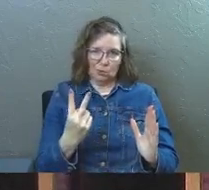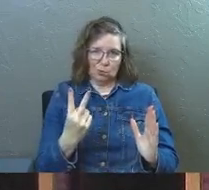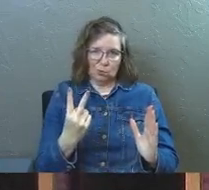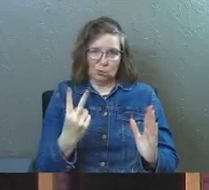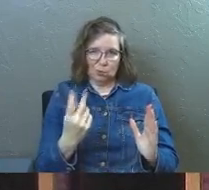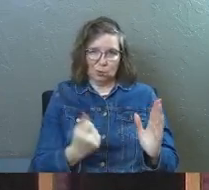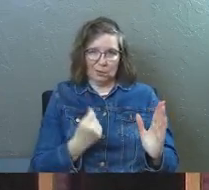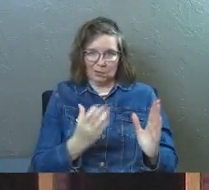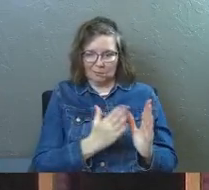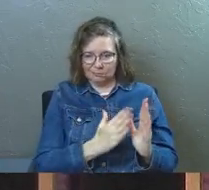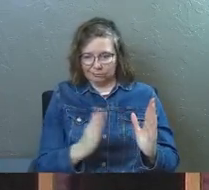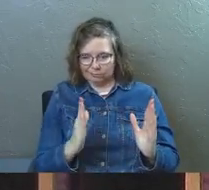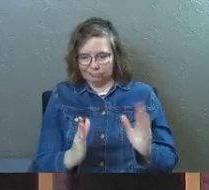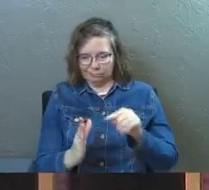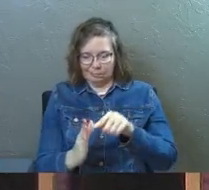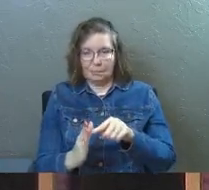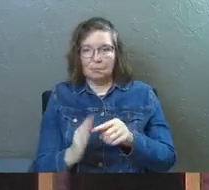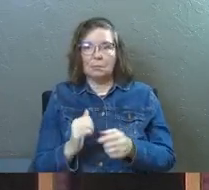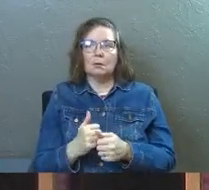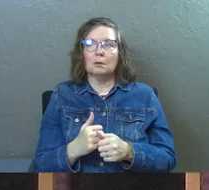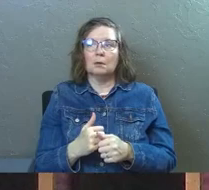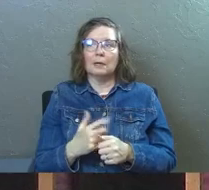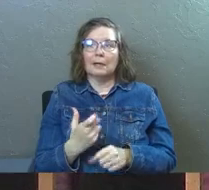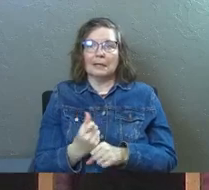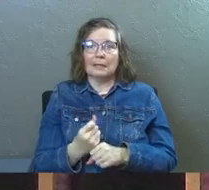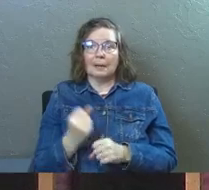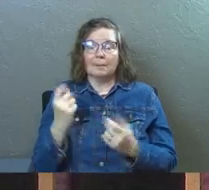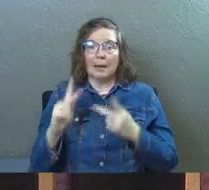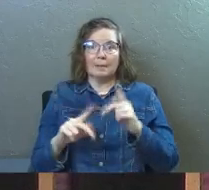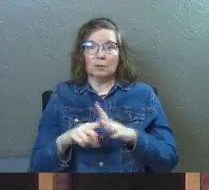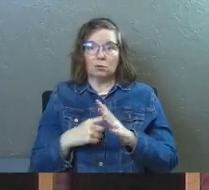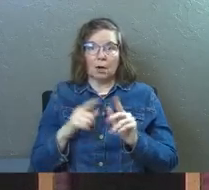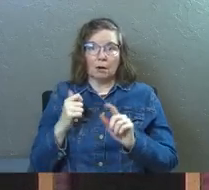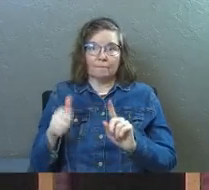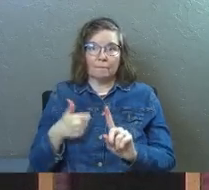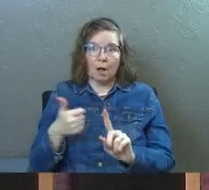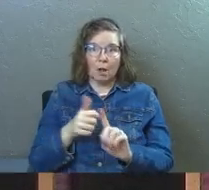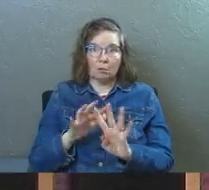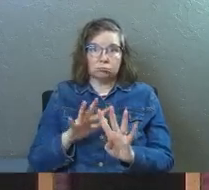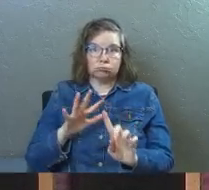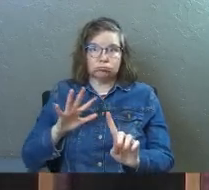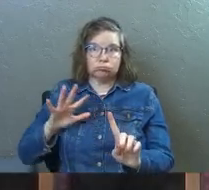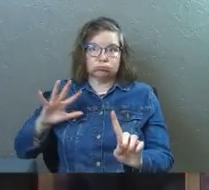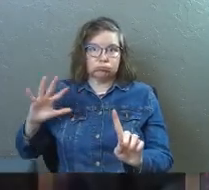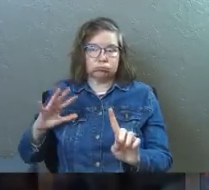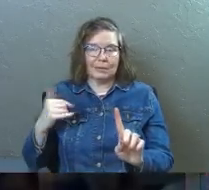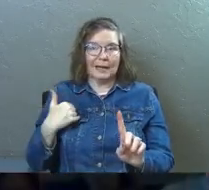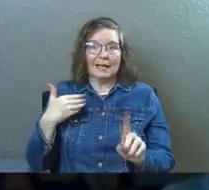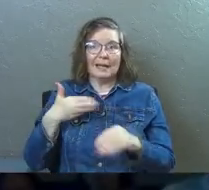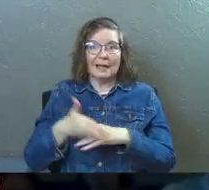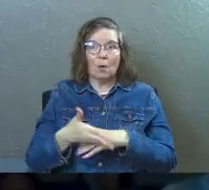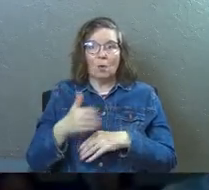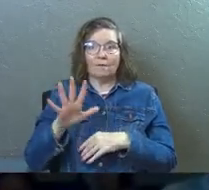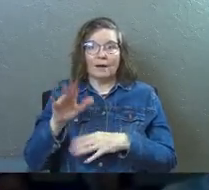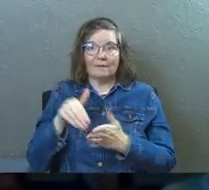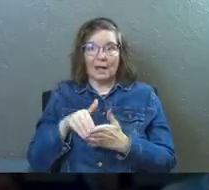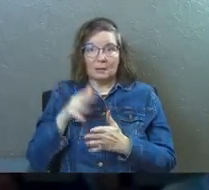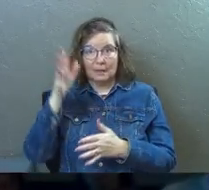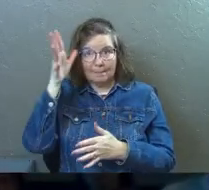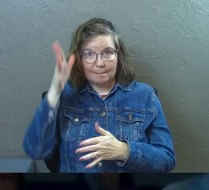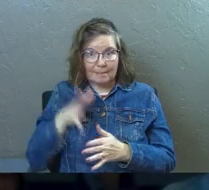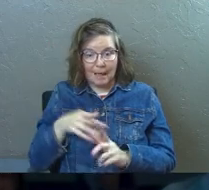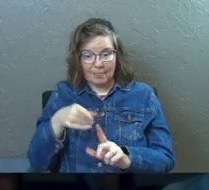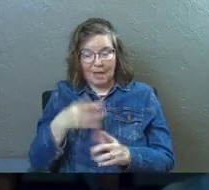And he's amassed so many followers. He gets to a spot where he goes to do a teaching and he's got over 5,000 men there